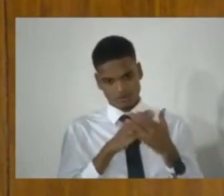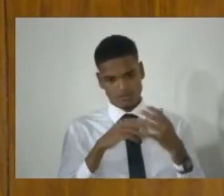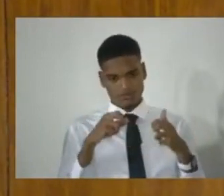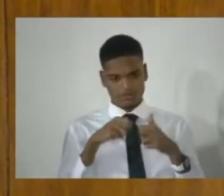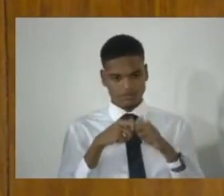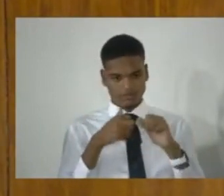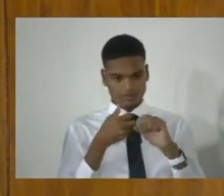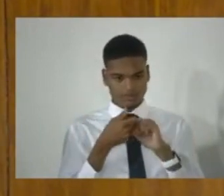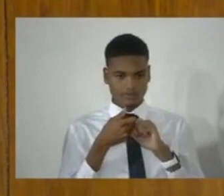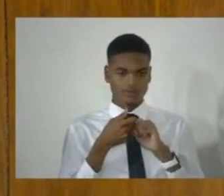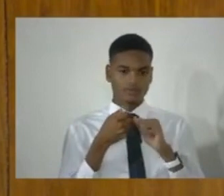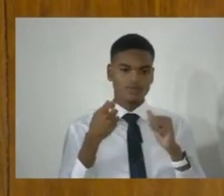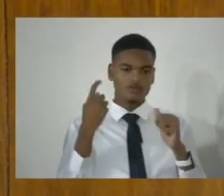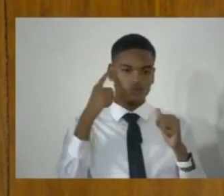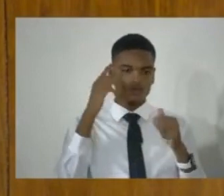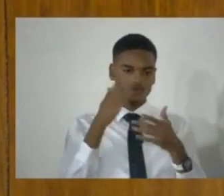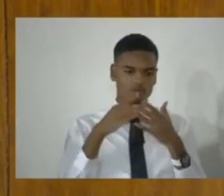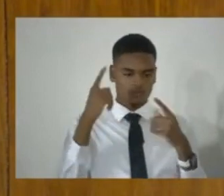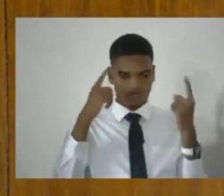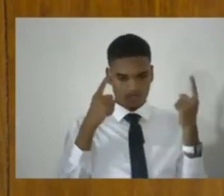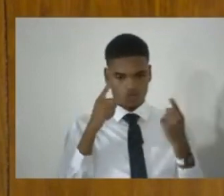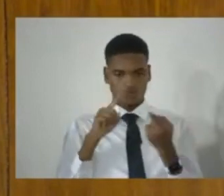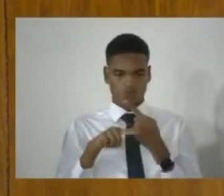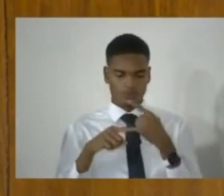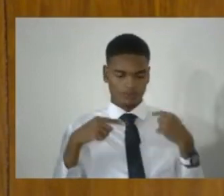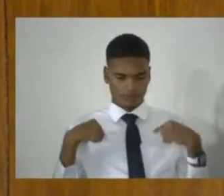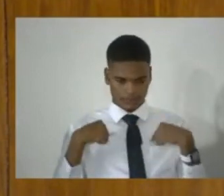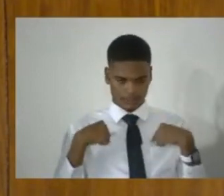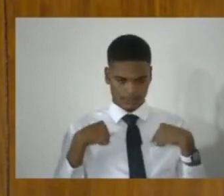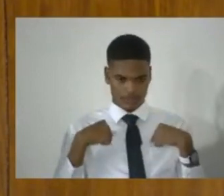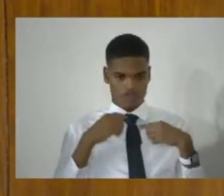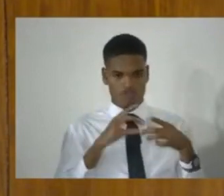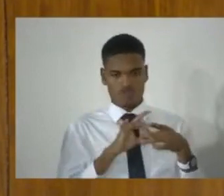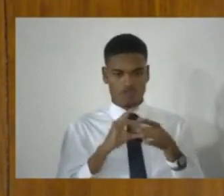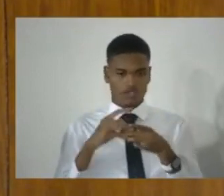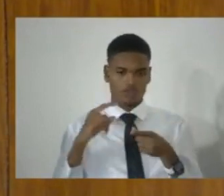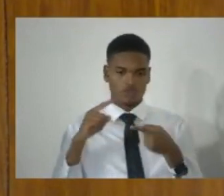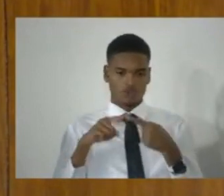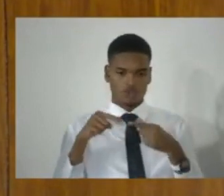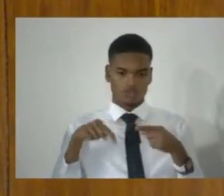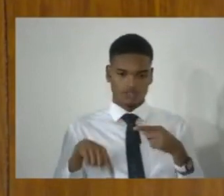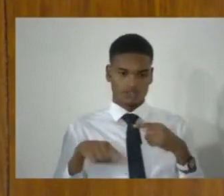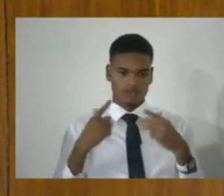concern to me in relation to this, the bill.